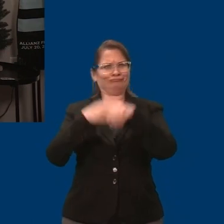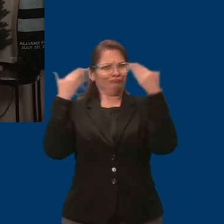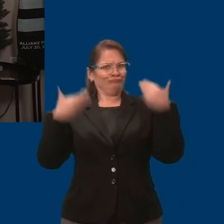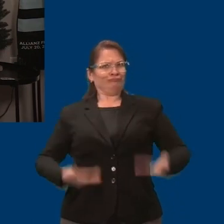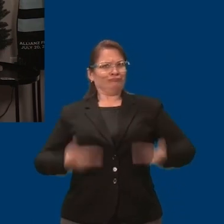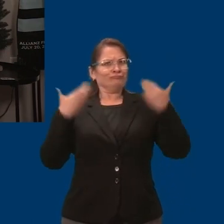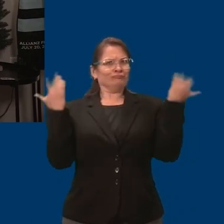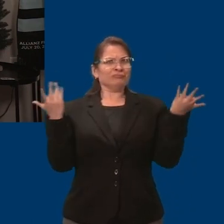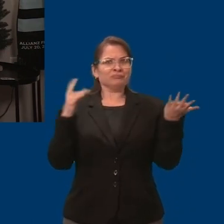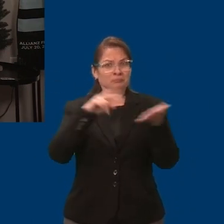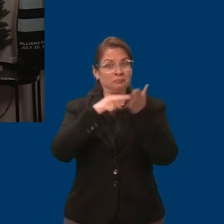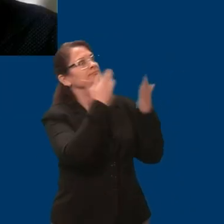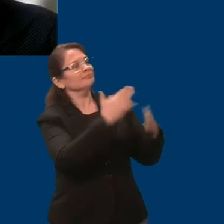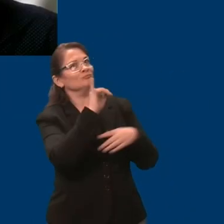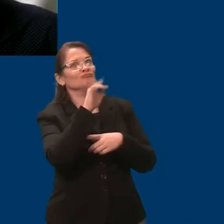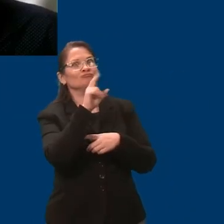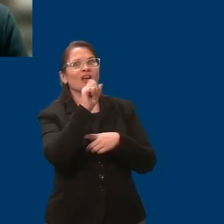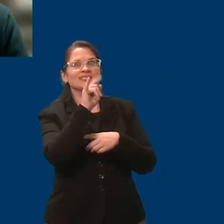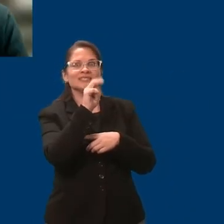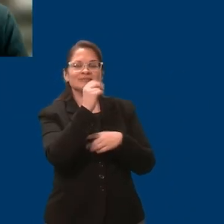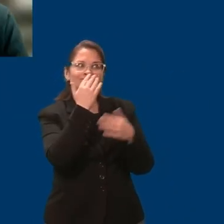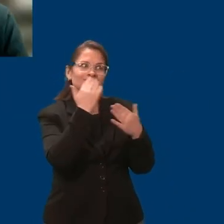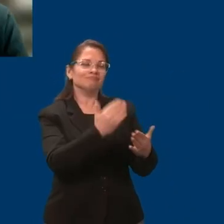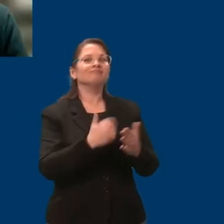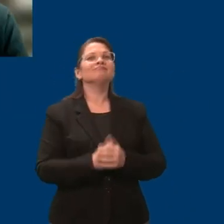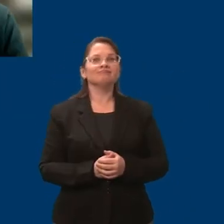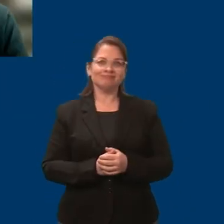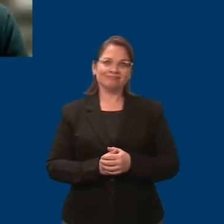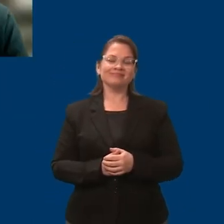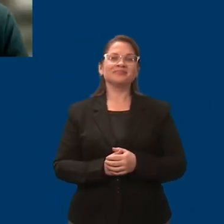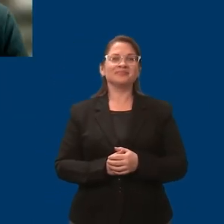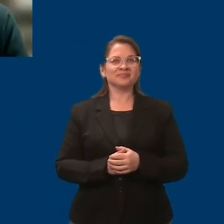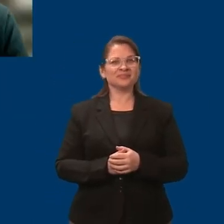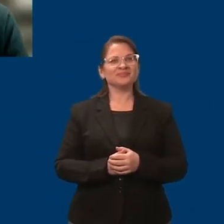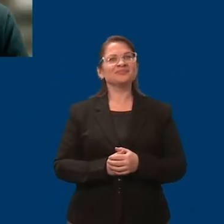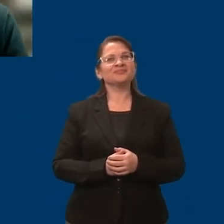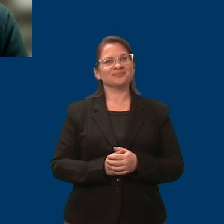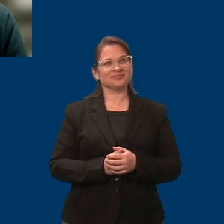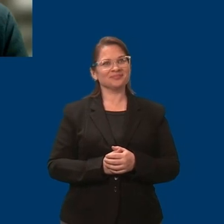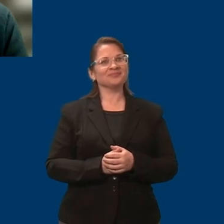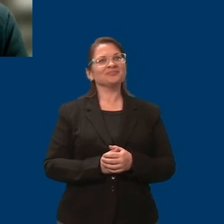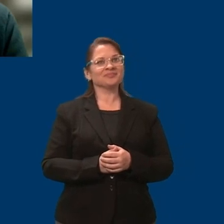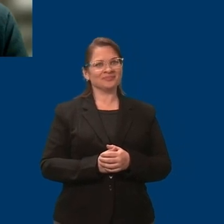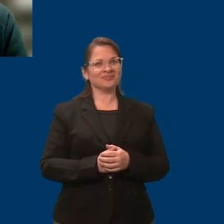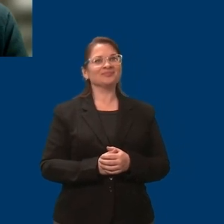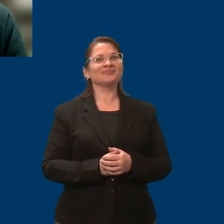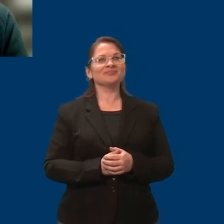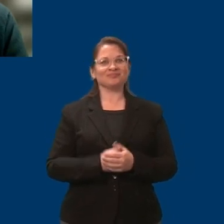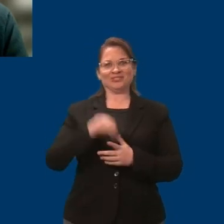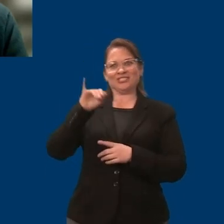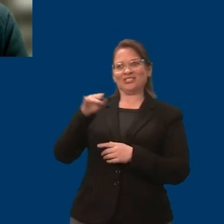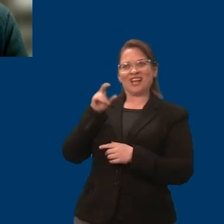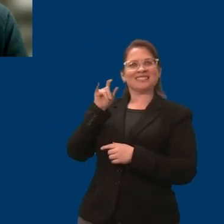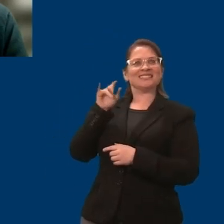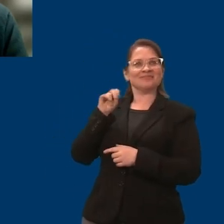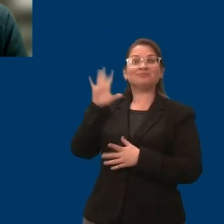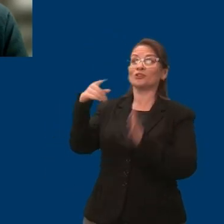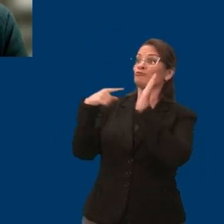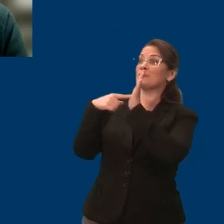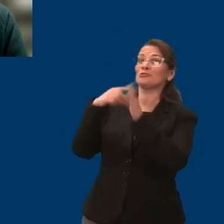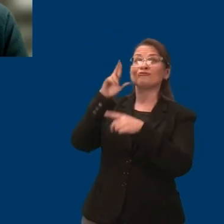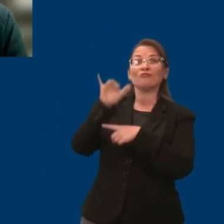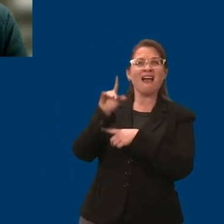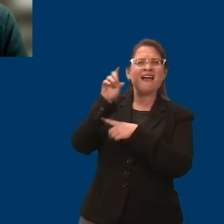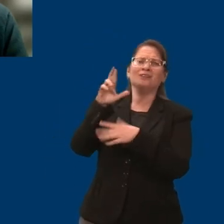housing and supports I need. Hello Representative Reier. Thank you for being here today to discuss this